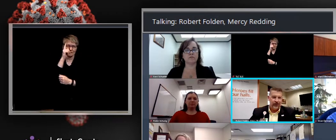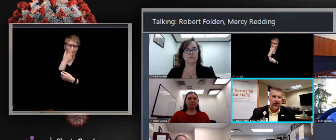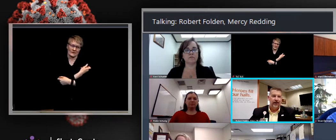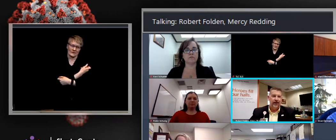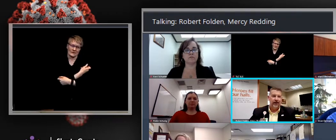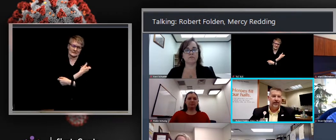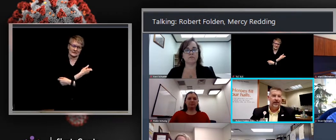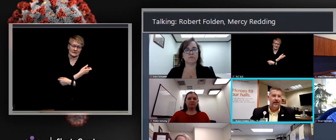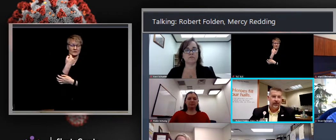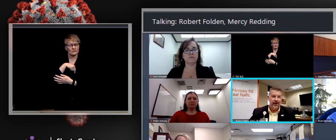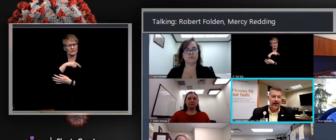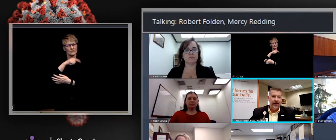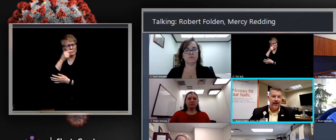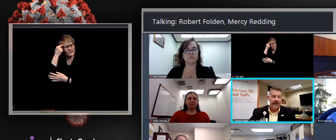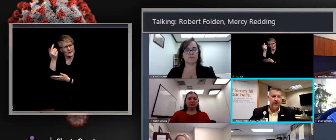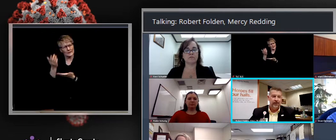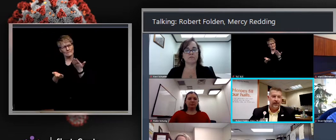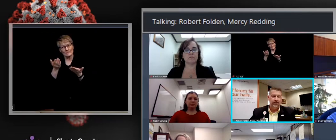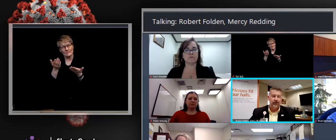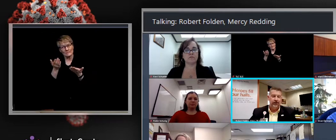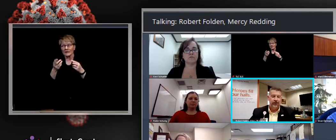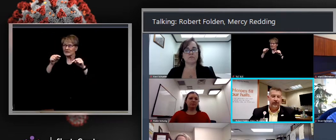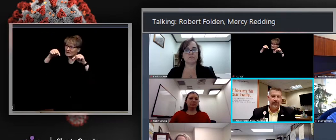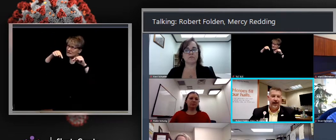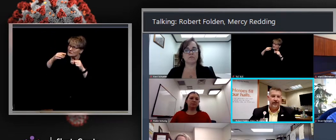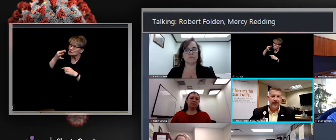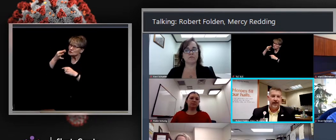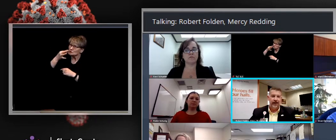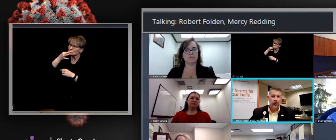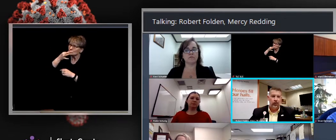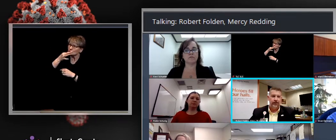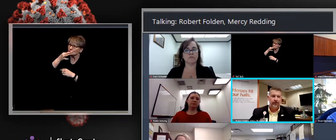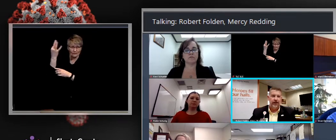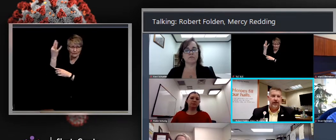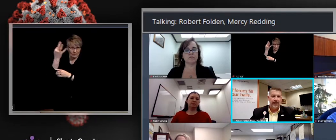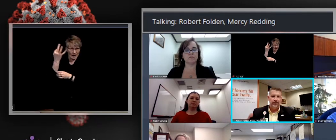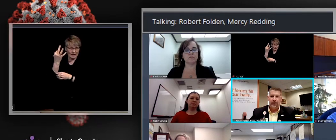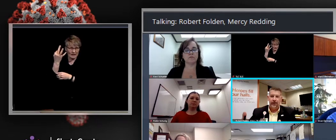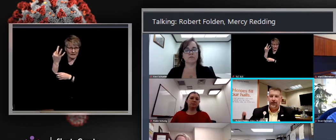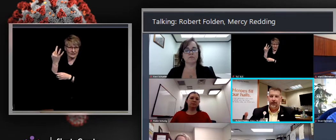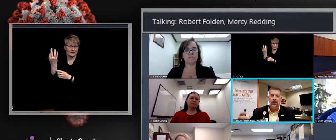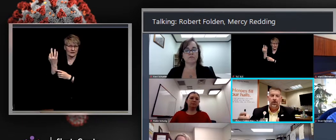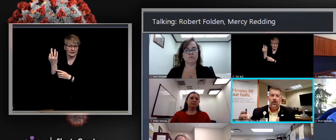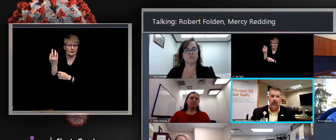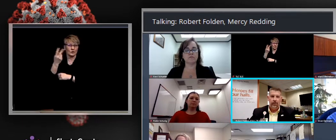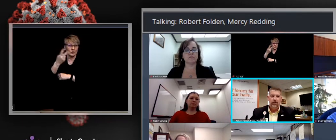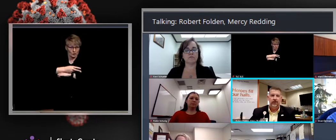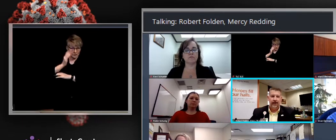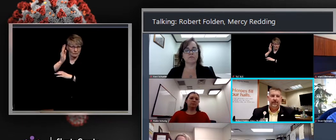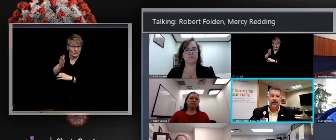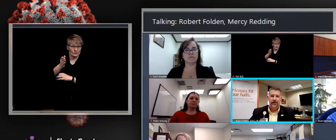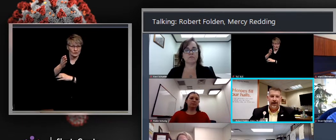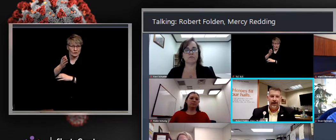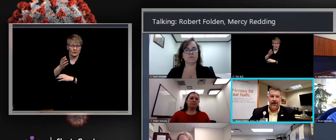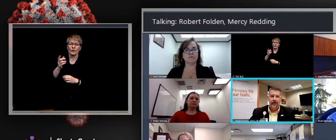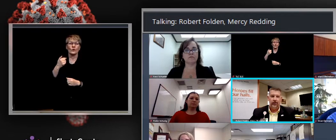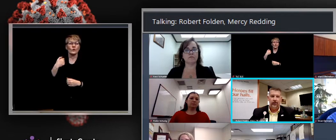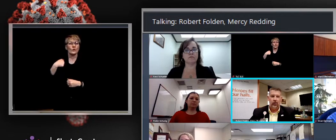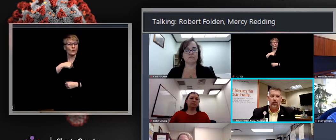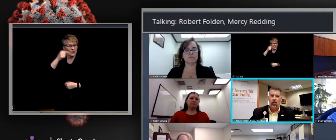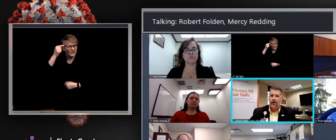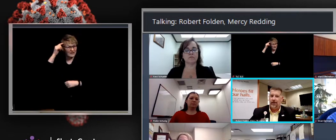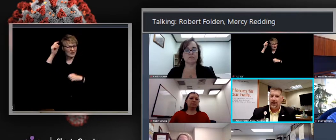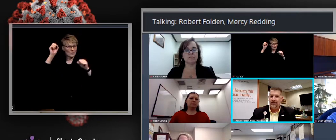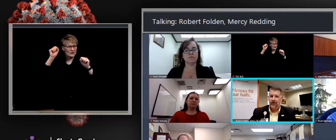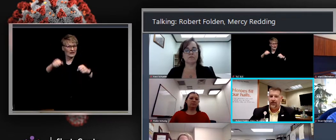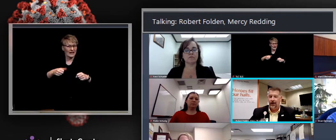track starting this Friday to be able to vaccinate upwards of 3000 people almost every Friday. It